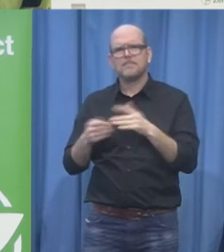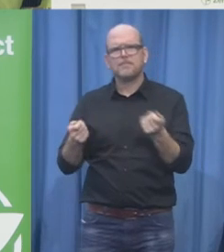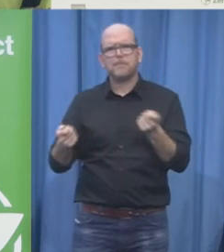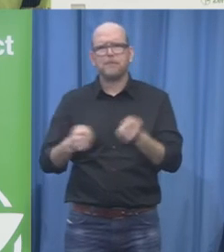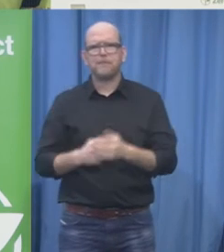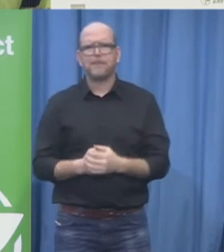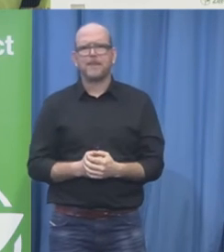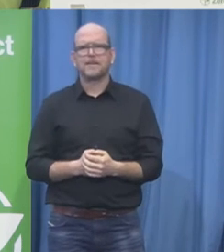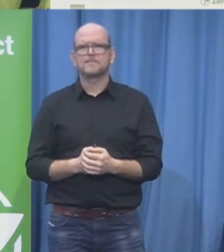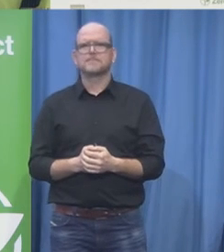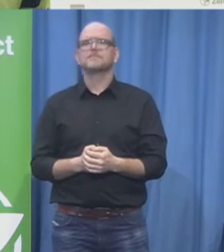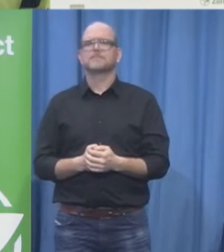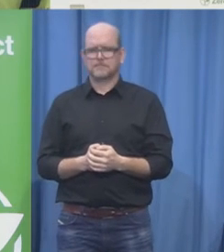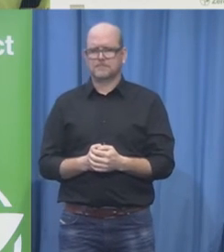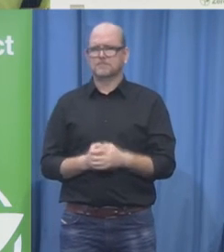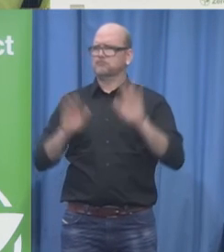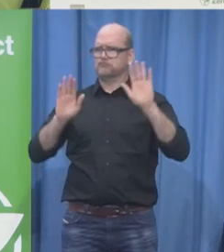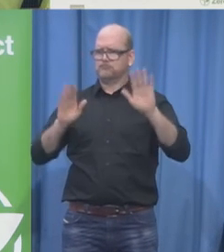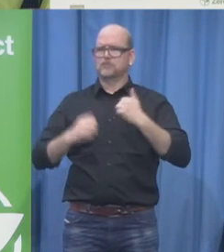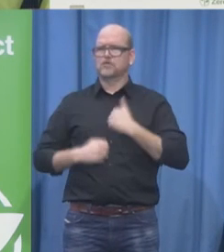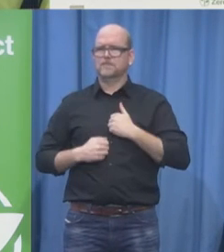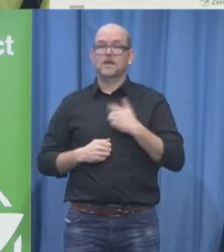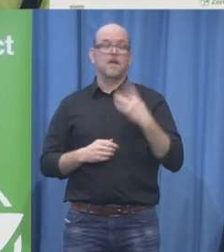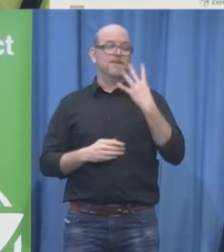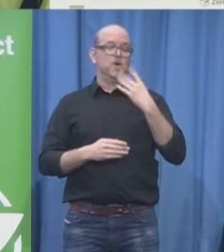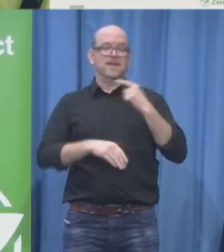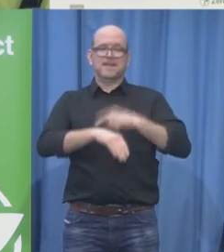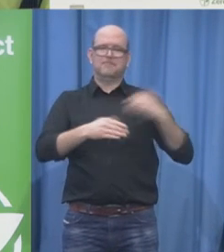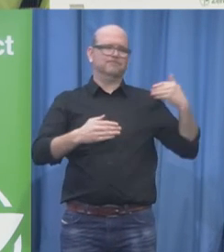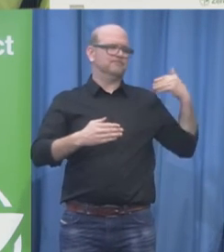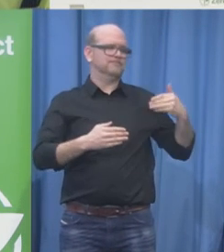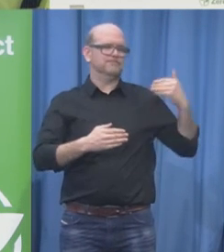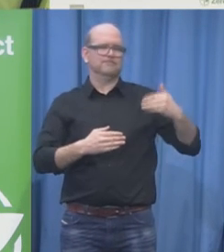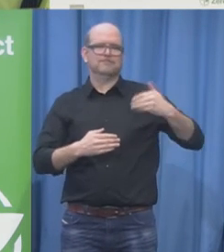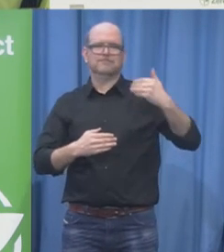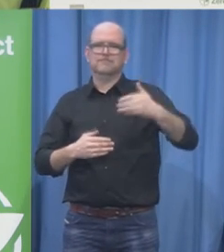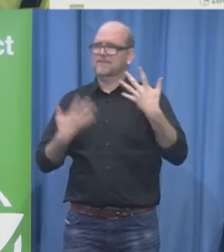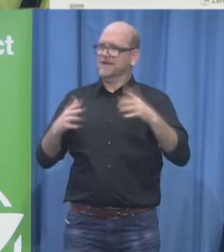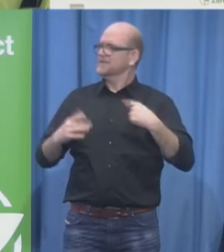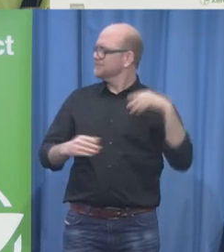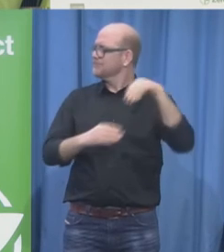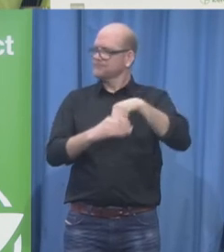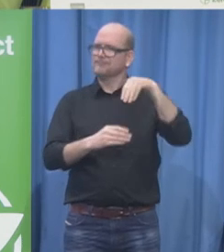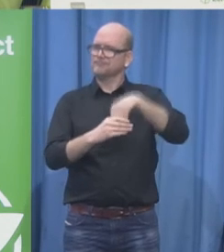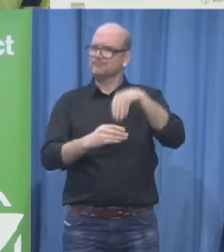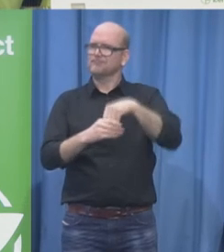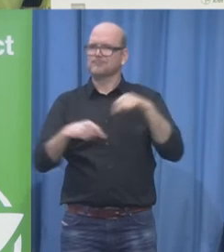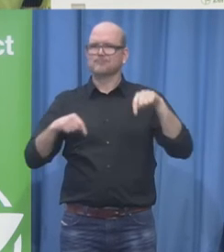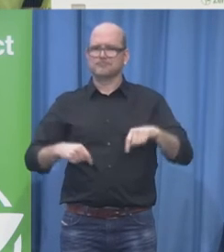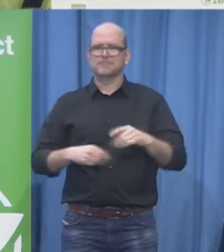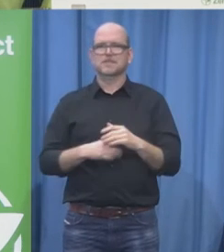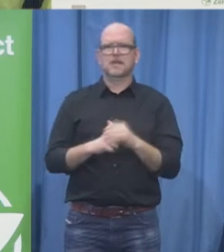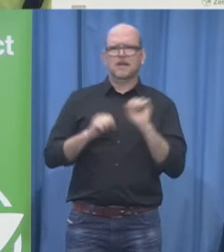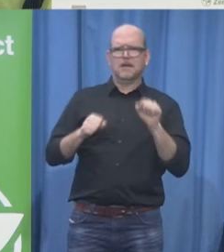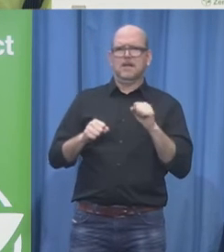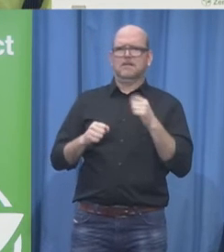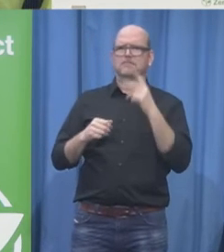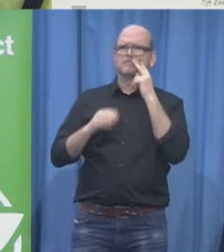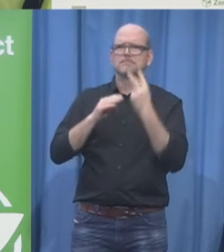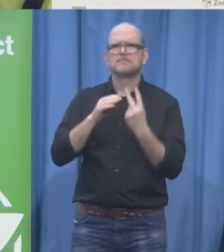I'm also in a position to personally witness as I already hinted the growing